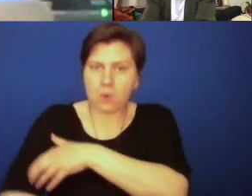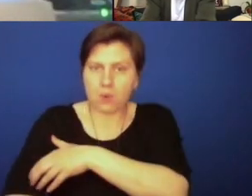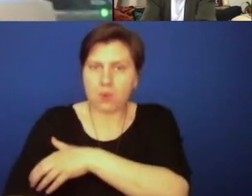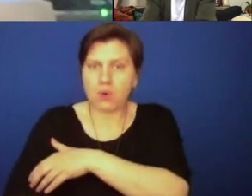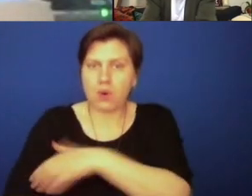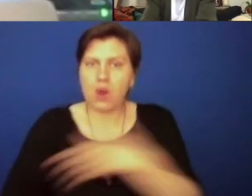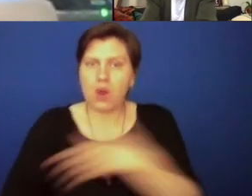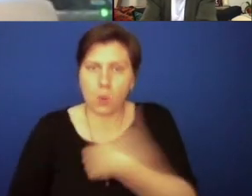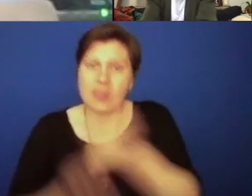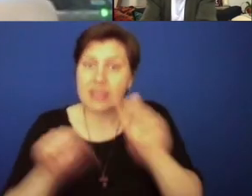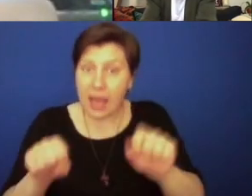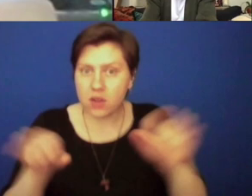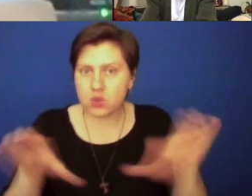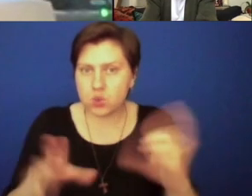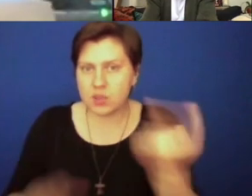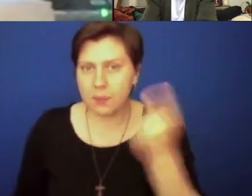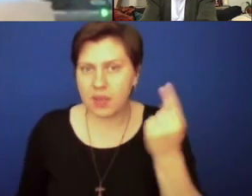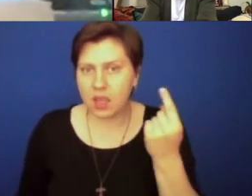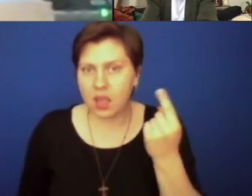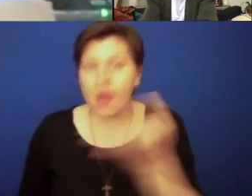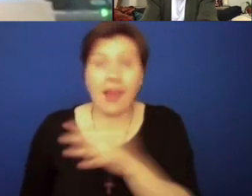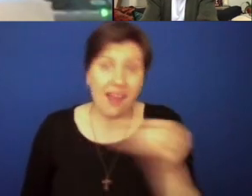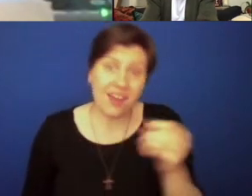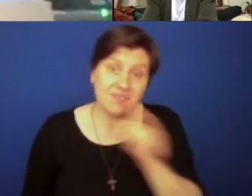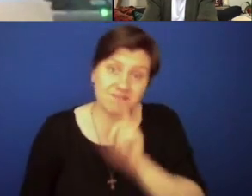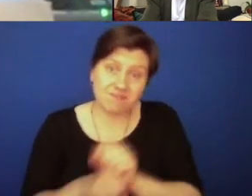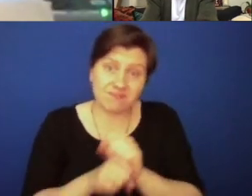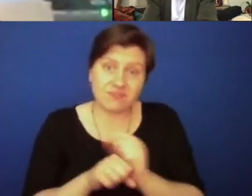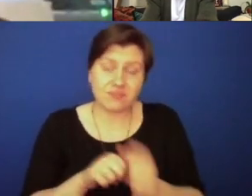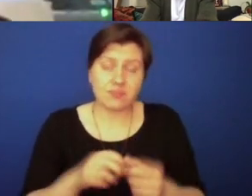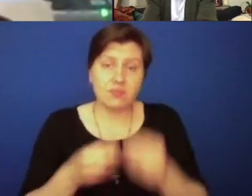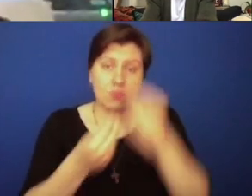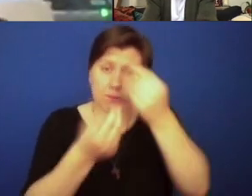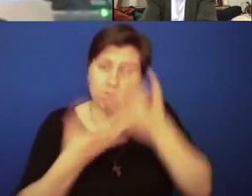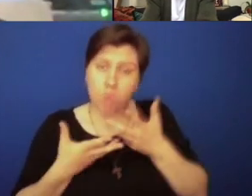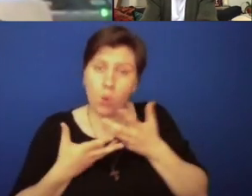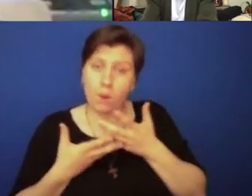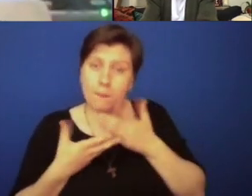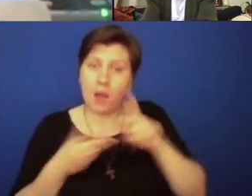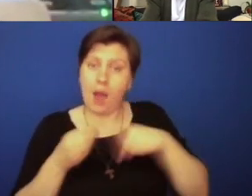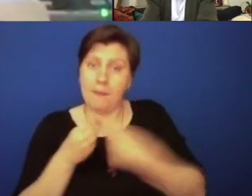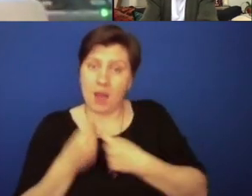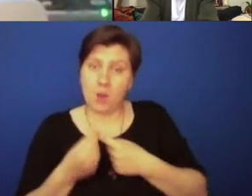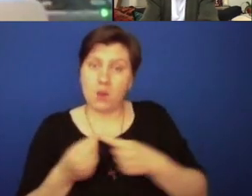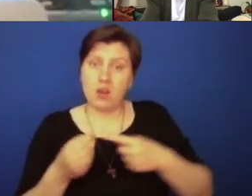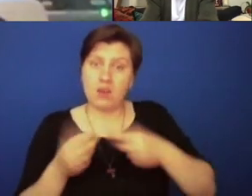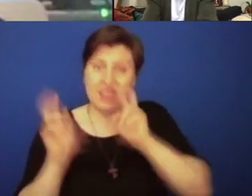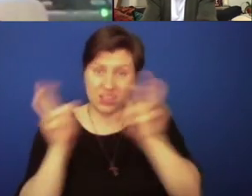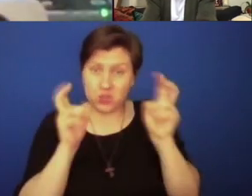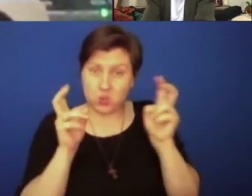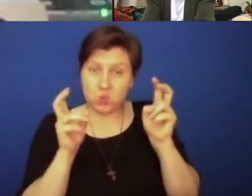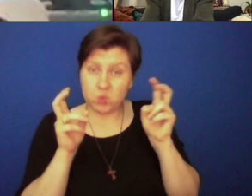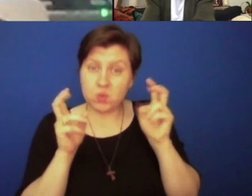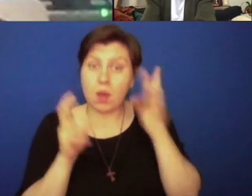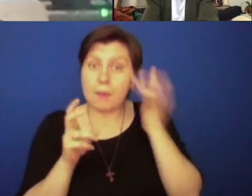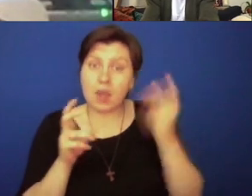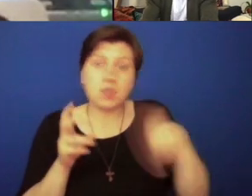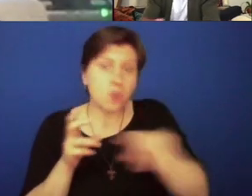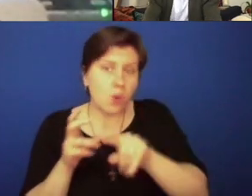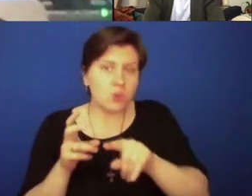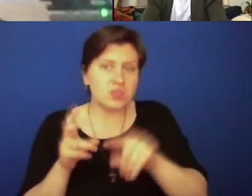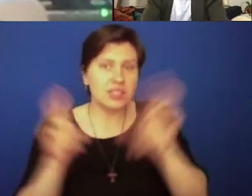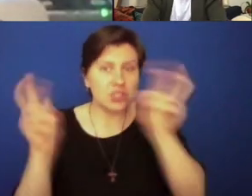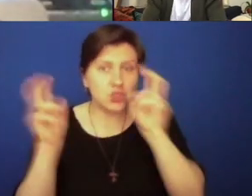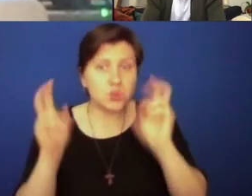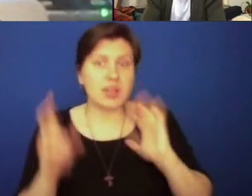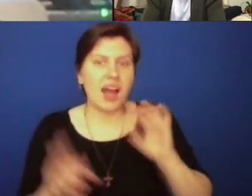go and do something about it. And really also to be informed about what these issues are, because these are the issues that our